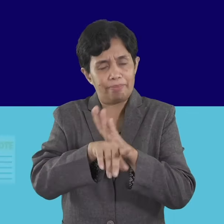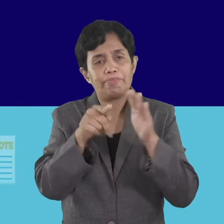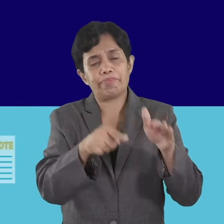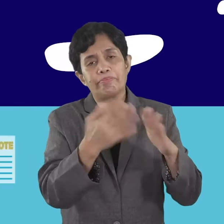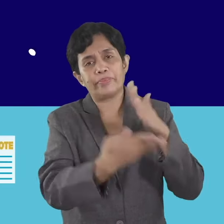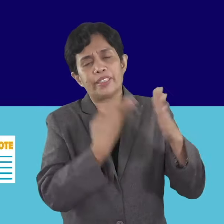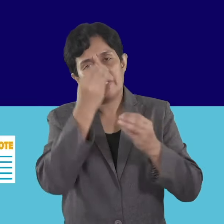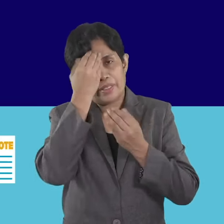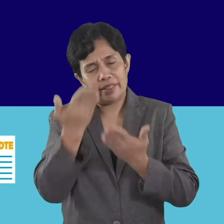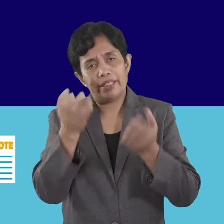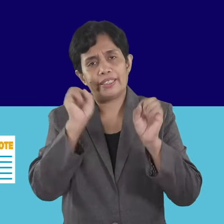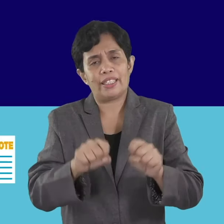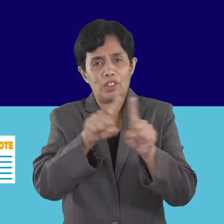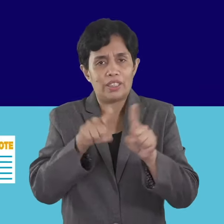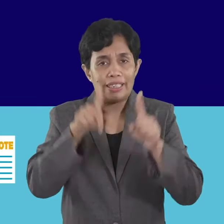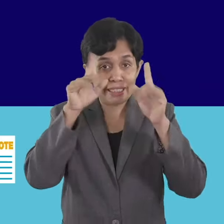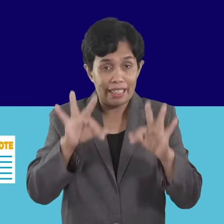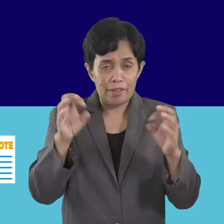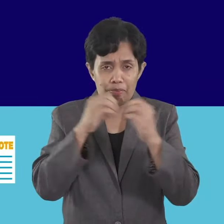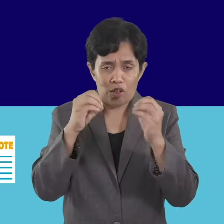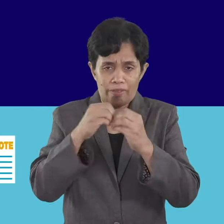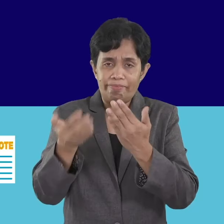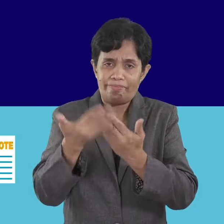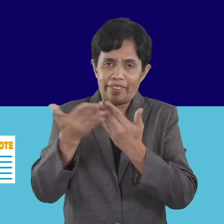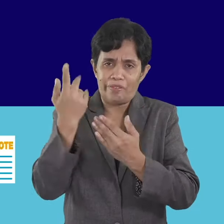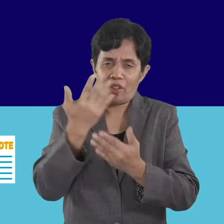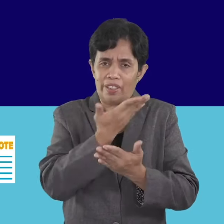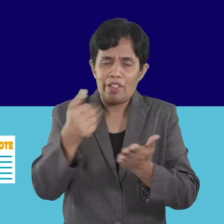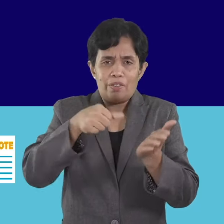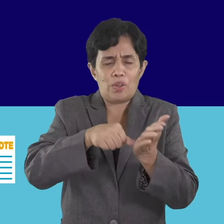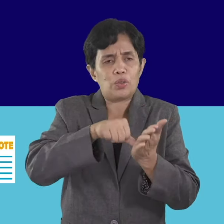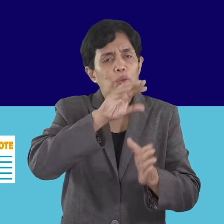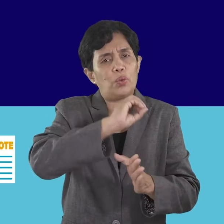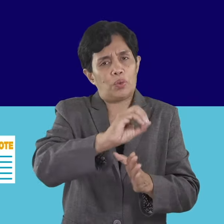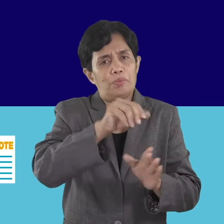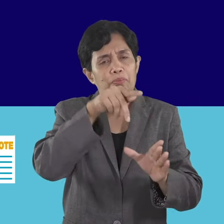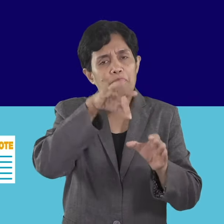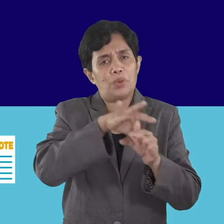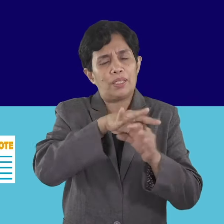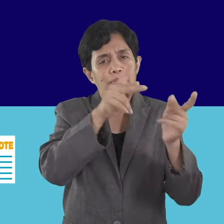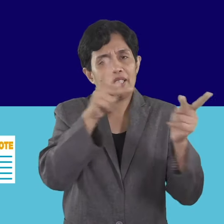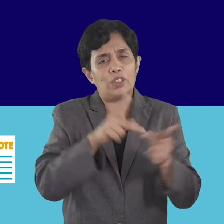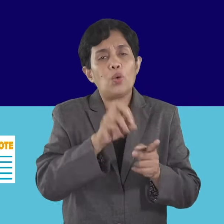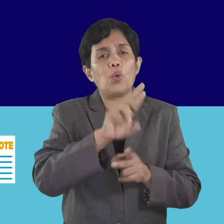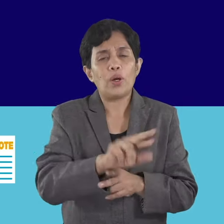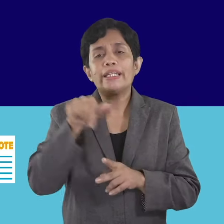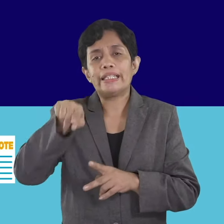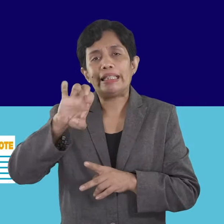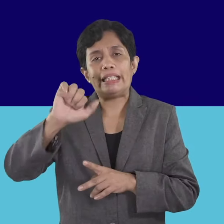information, you can then decide if it's more convenient for you to vote in your own polling place or in an EAPP.